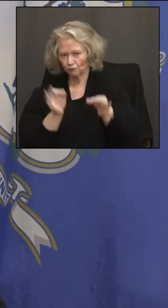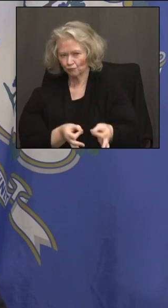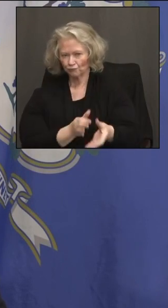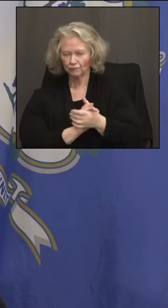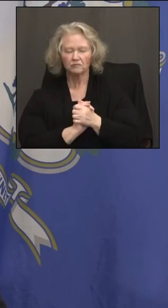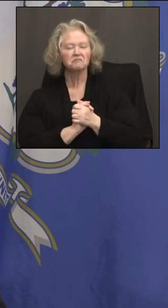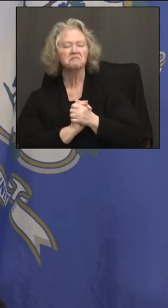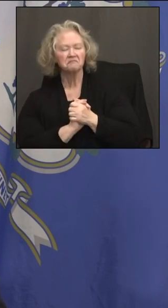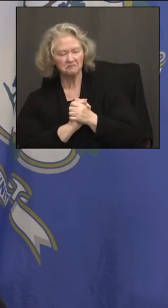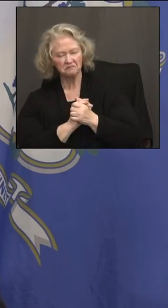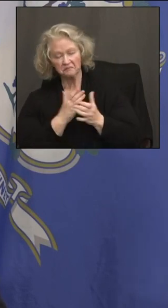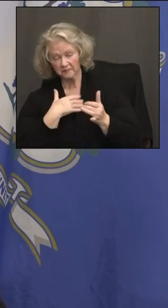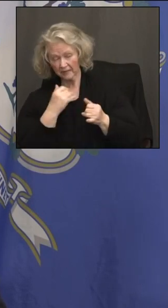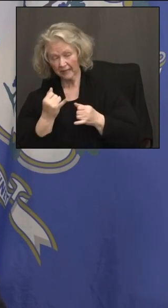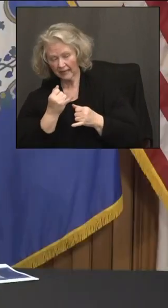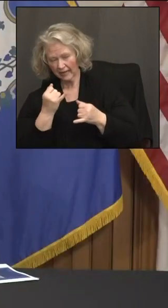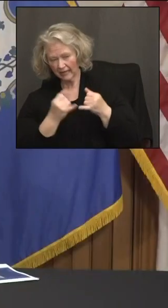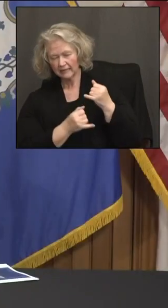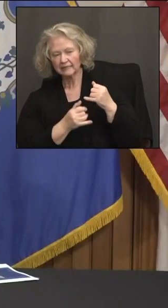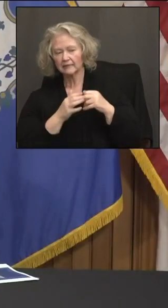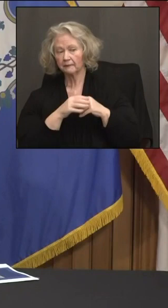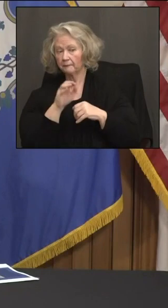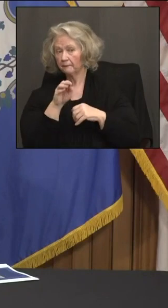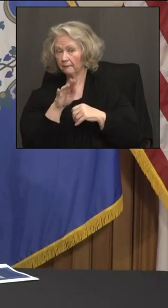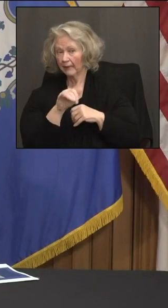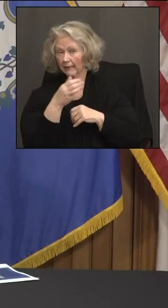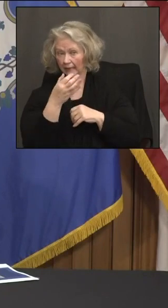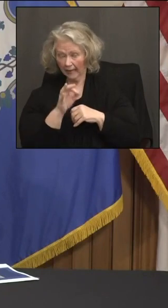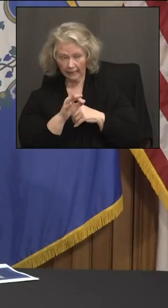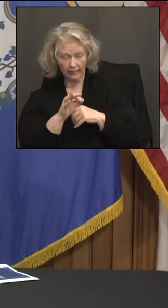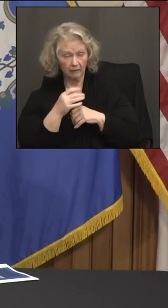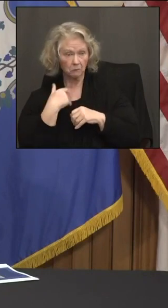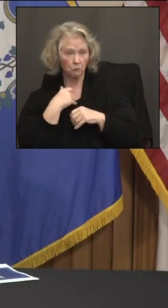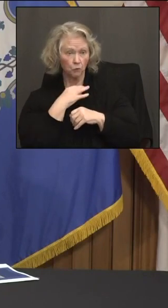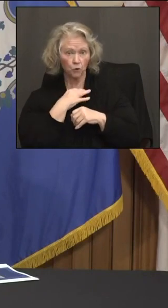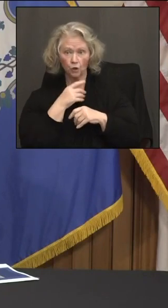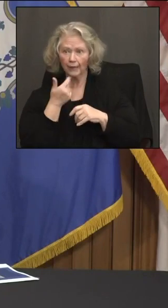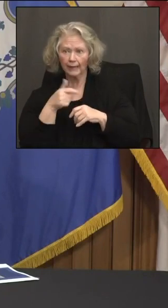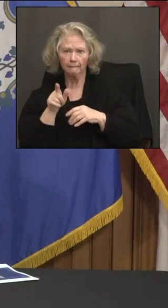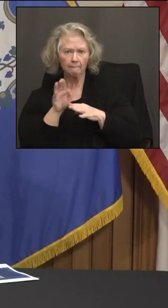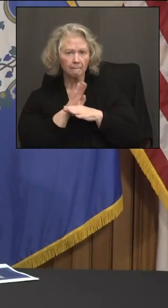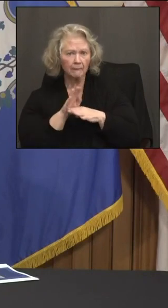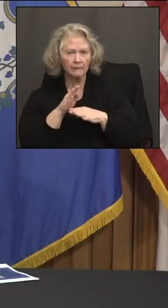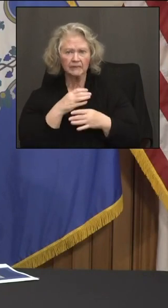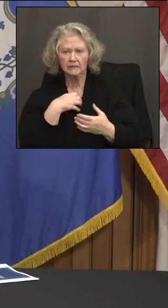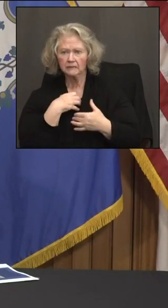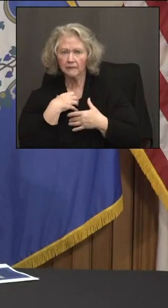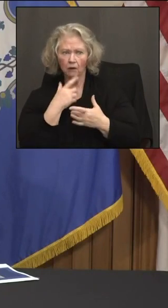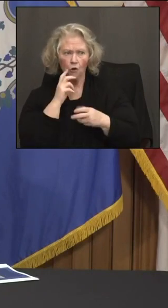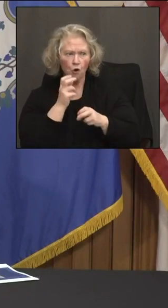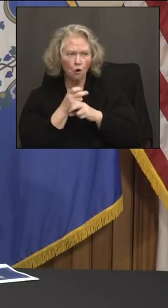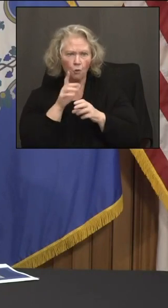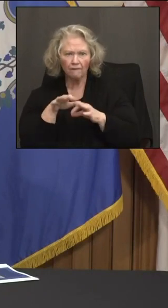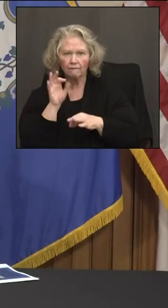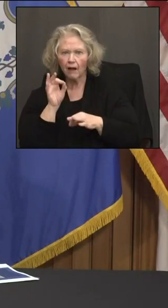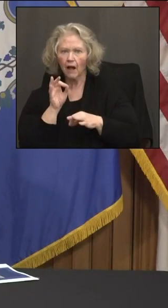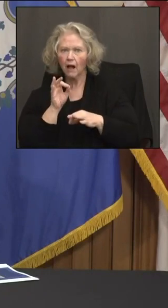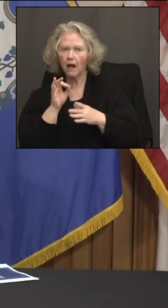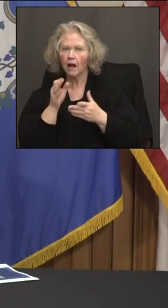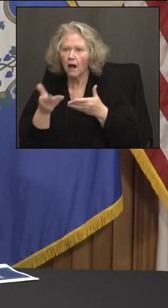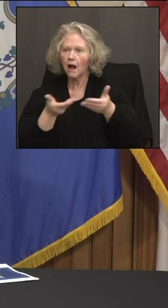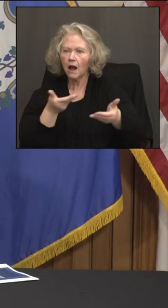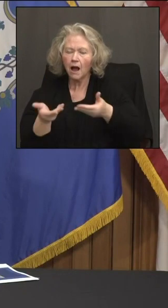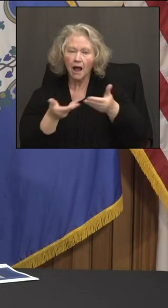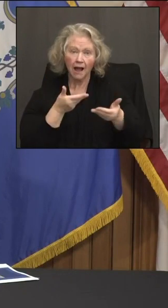And then lastly, with the opening May 19th, have you heard businesses are having any issues in terms of hiring? Like, since many are trying to